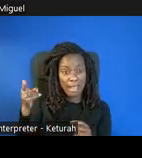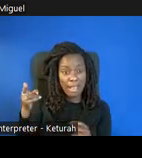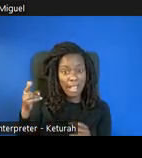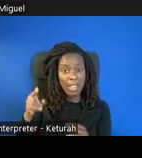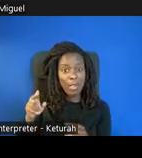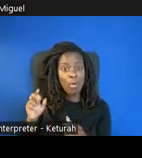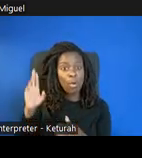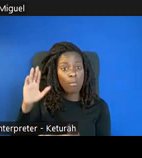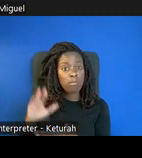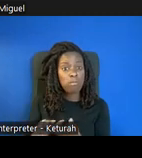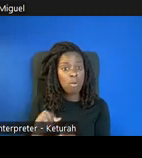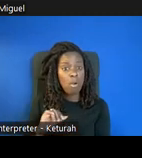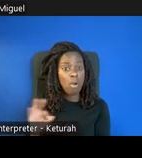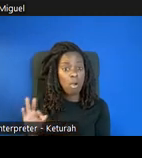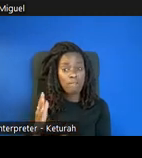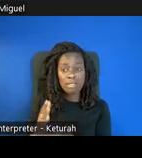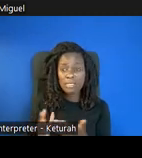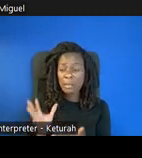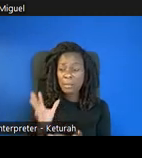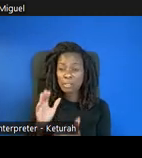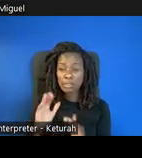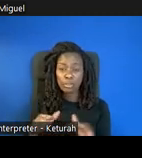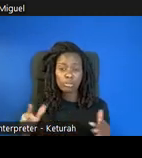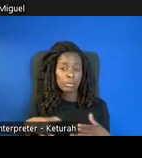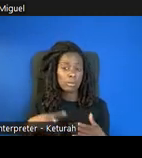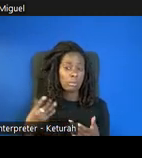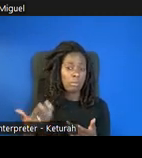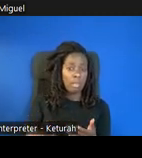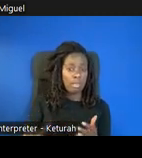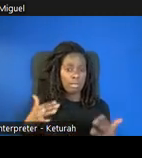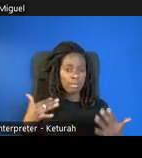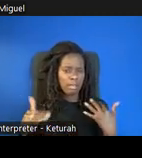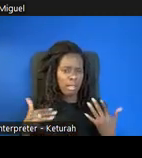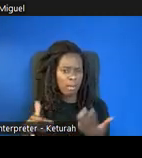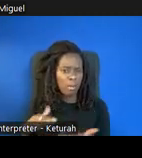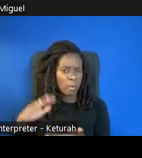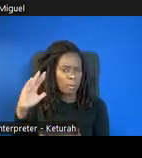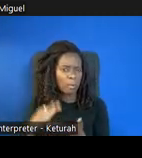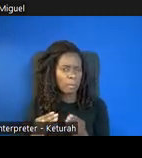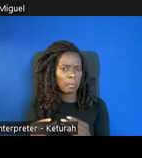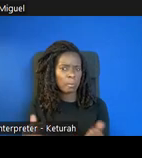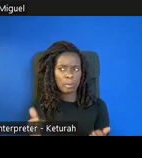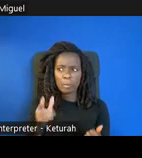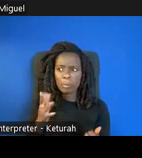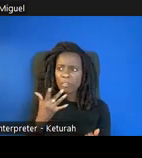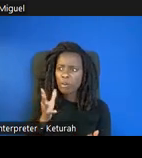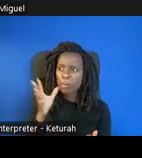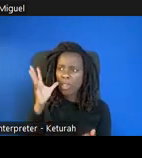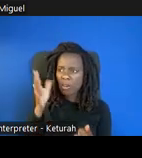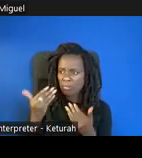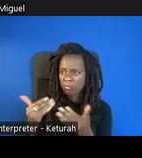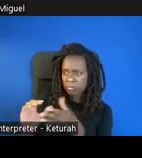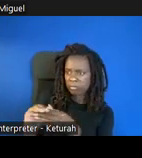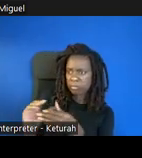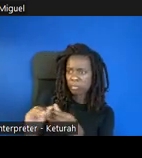sound. They would rather have their parent talk them through it. We also have a feature when there are parts of the app that are just for